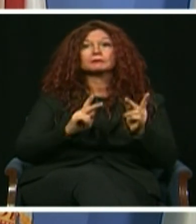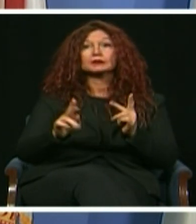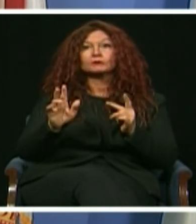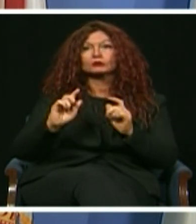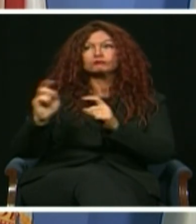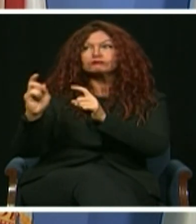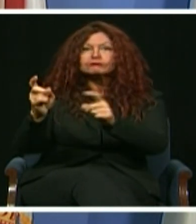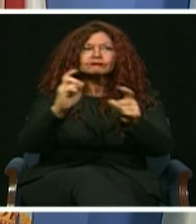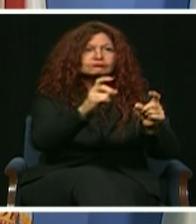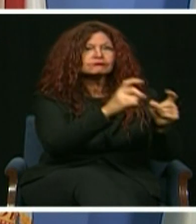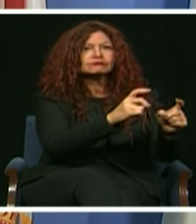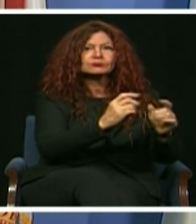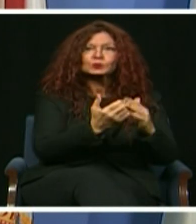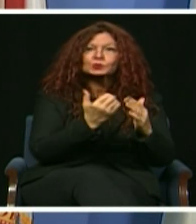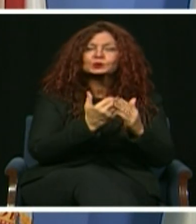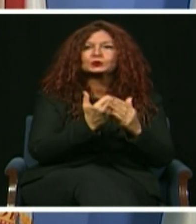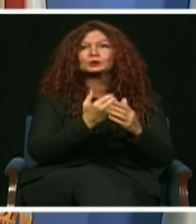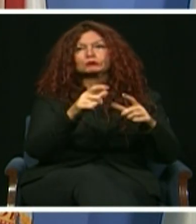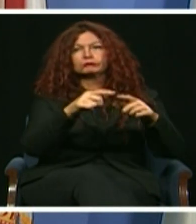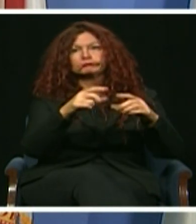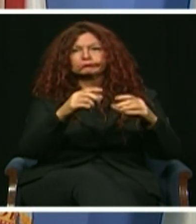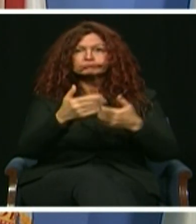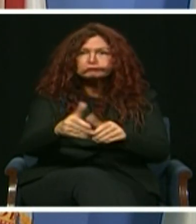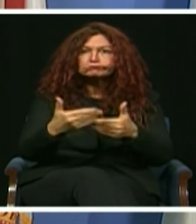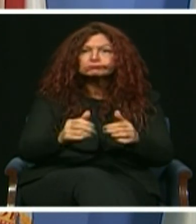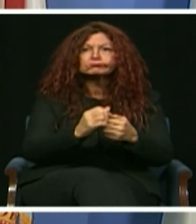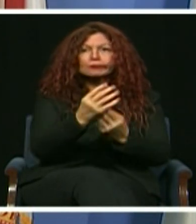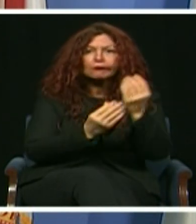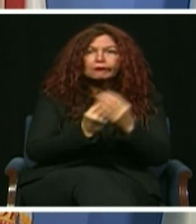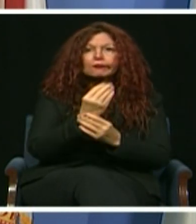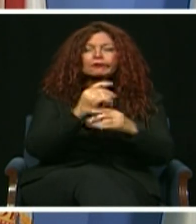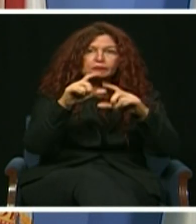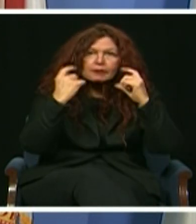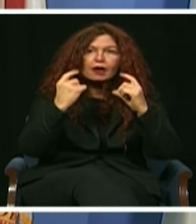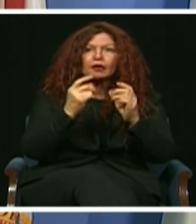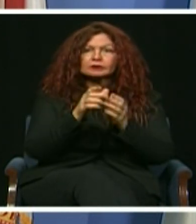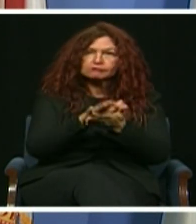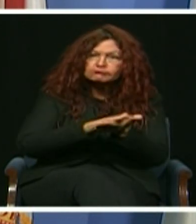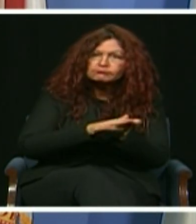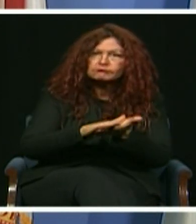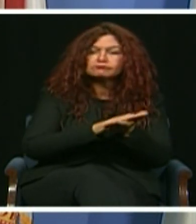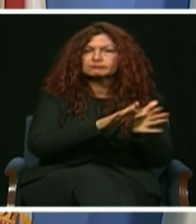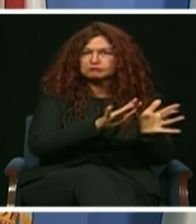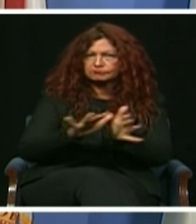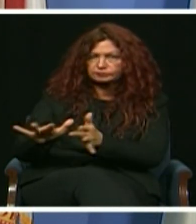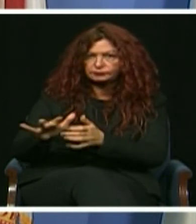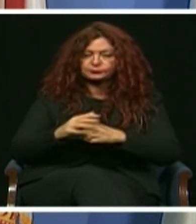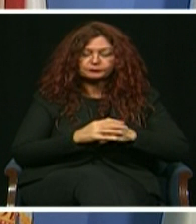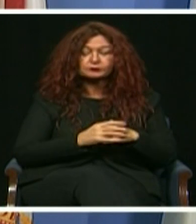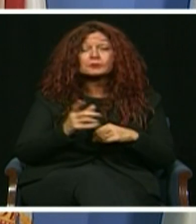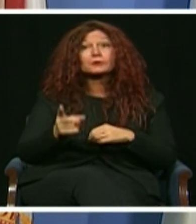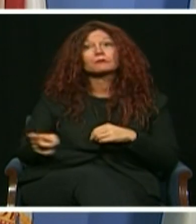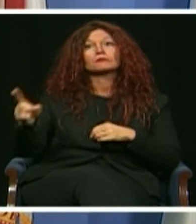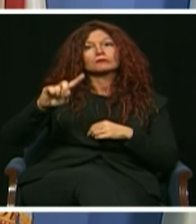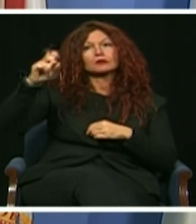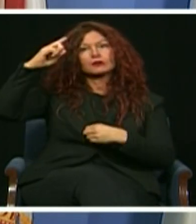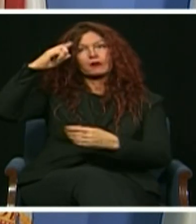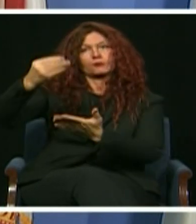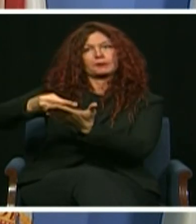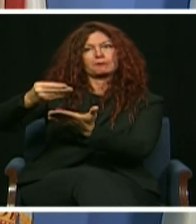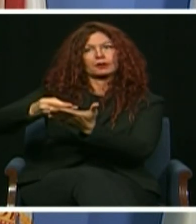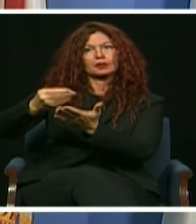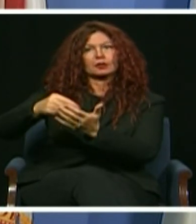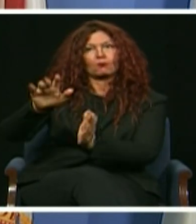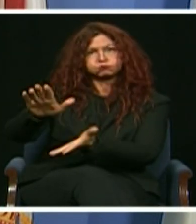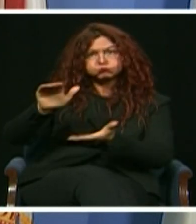created new programs to distribute nearly a billion dollars of federal CARES Act funding to stimulate our economy and provide relief to so